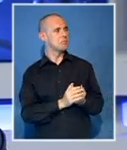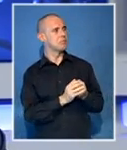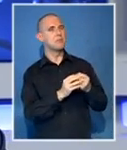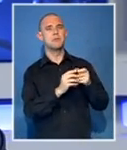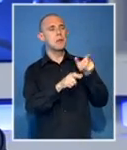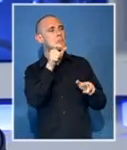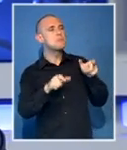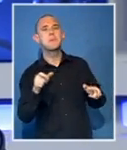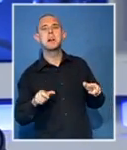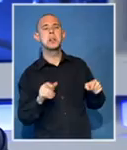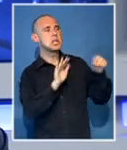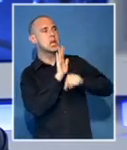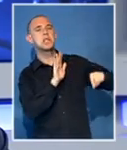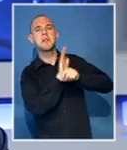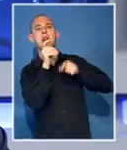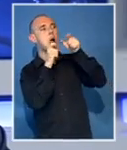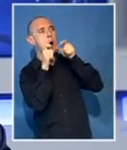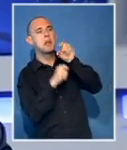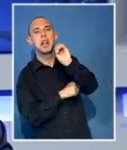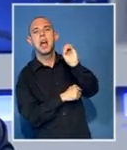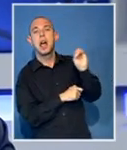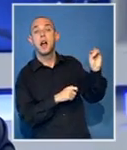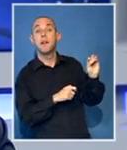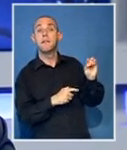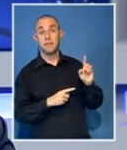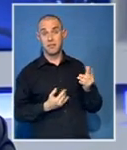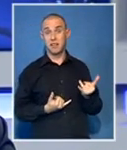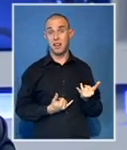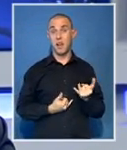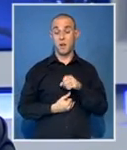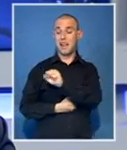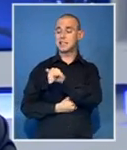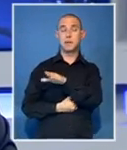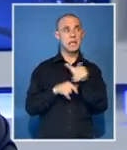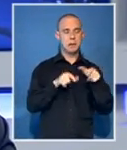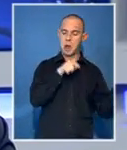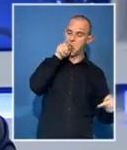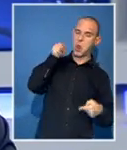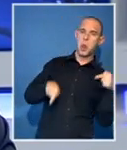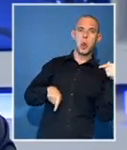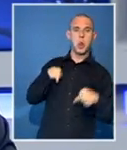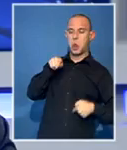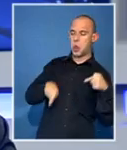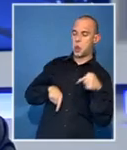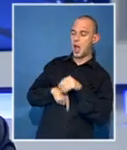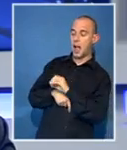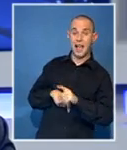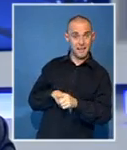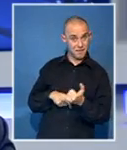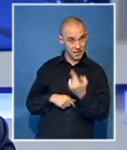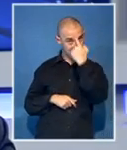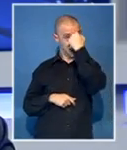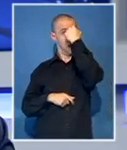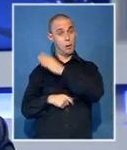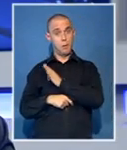this issue, not necessarily great press, but the SABC is under extreme scrutiny at this time. I am sure you would agree with me. When do you think the board will